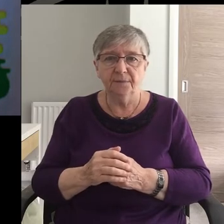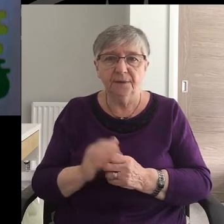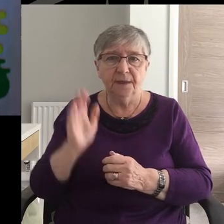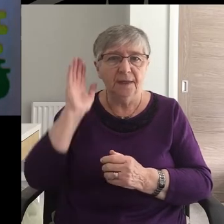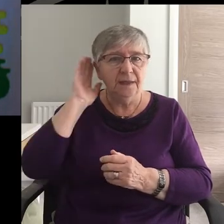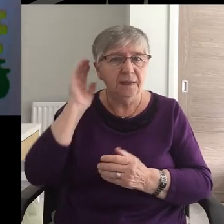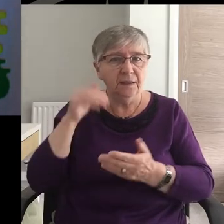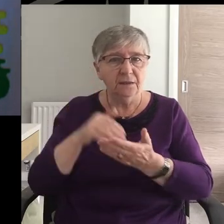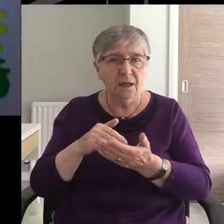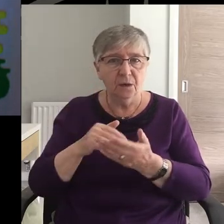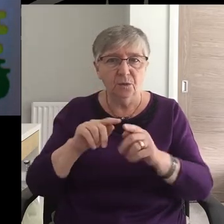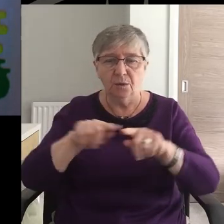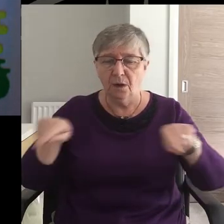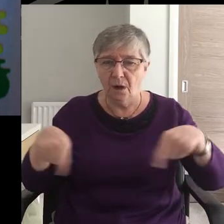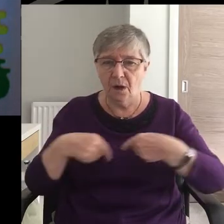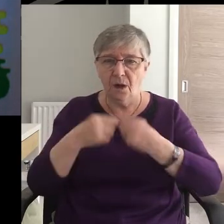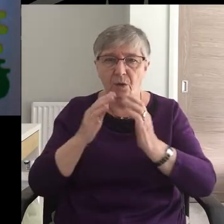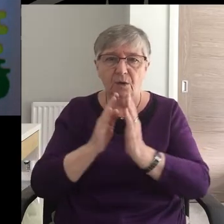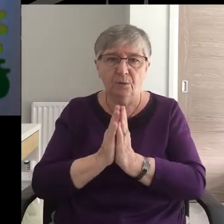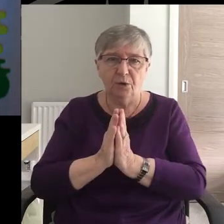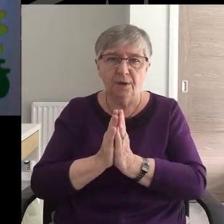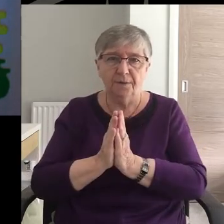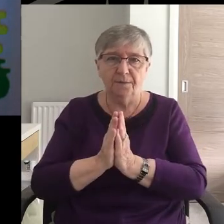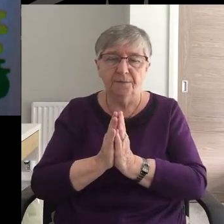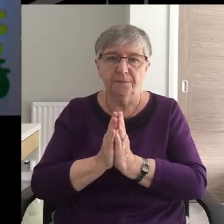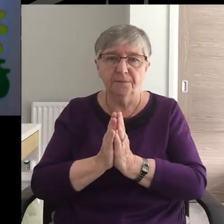Hear now our prayer.